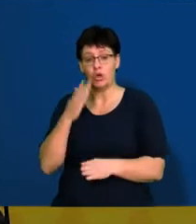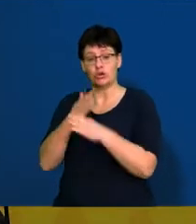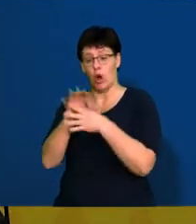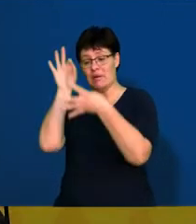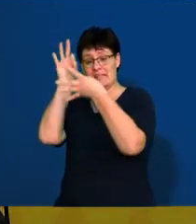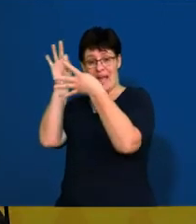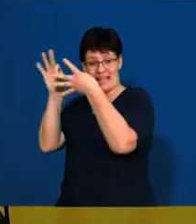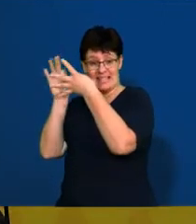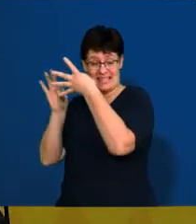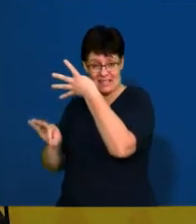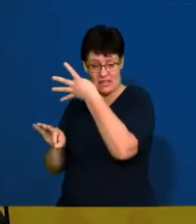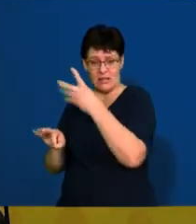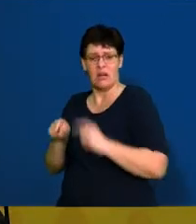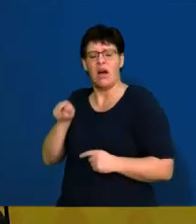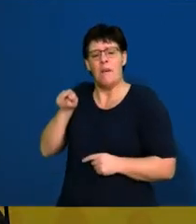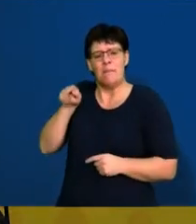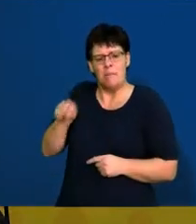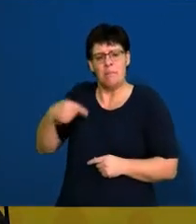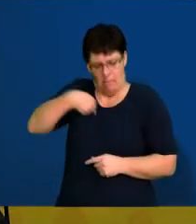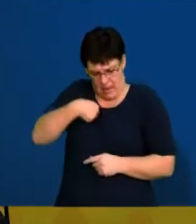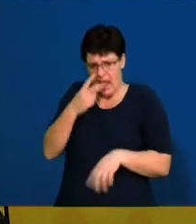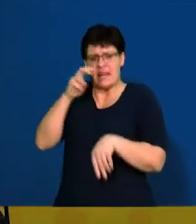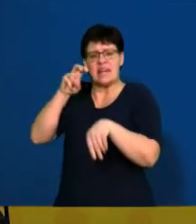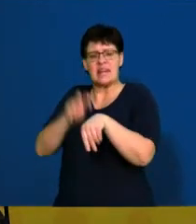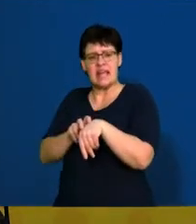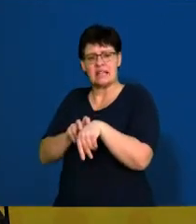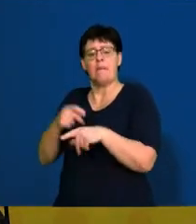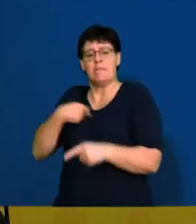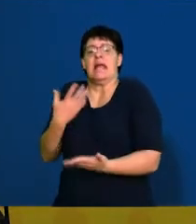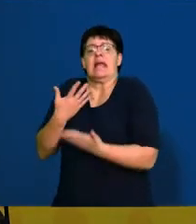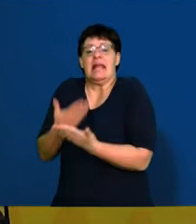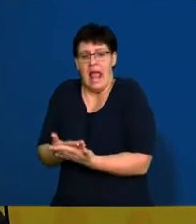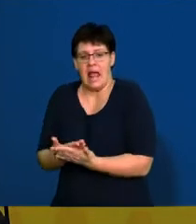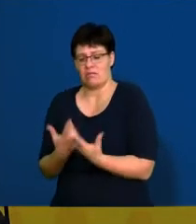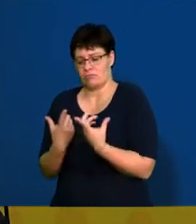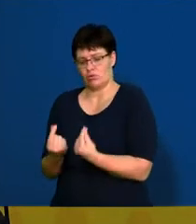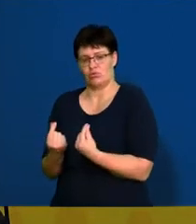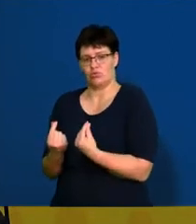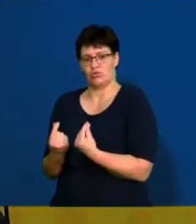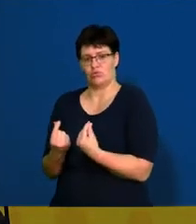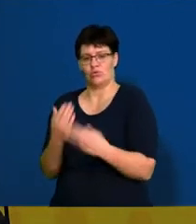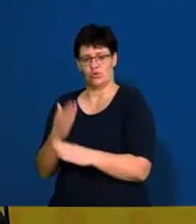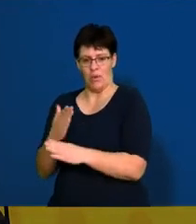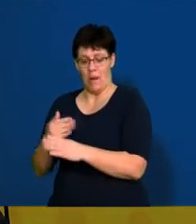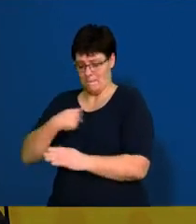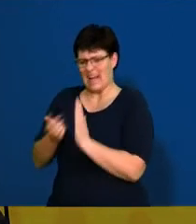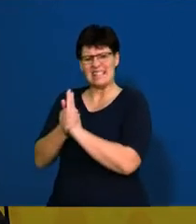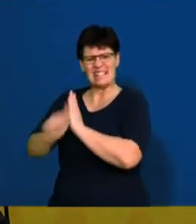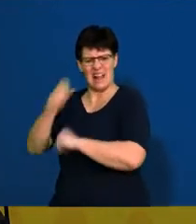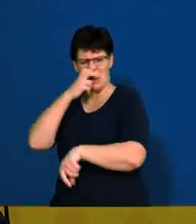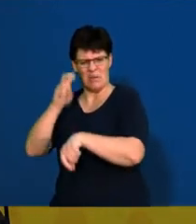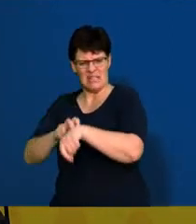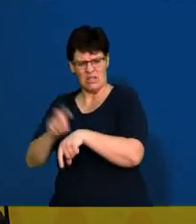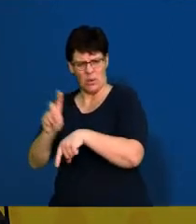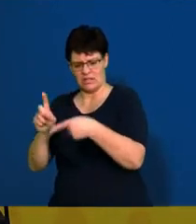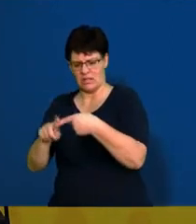the job specification is what do you actually need in order to perform the job? All right, so, what skills do you